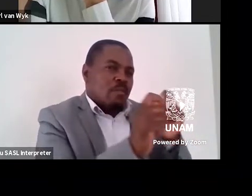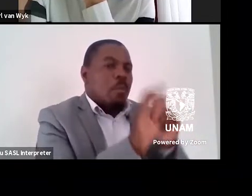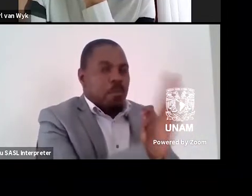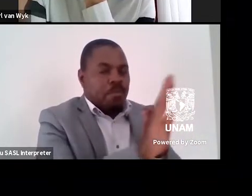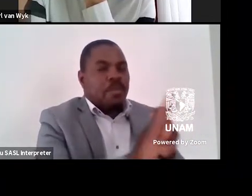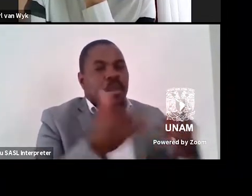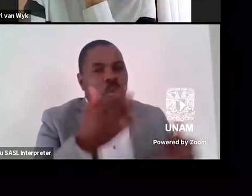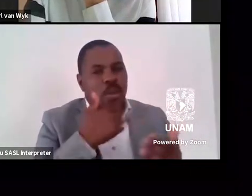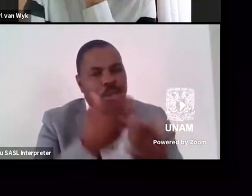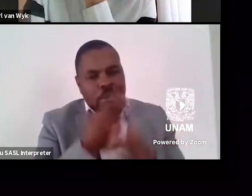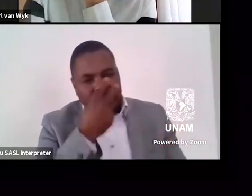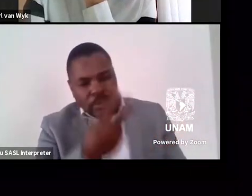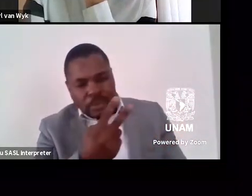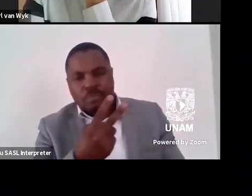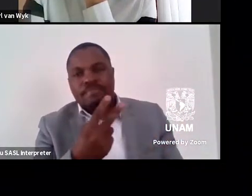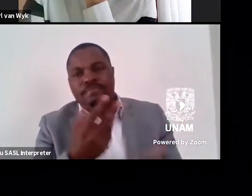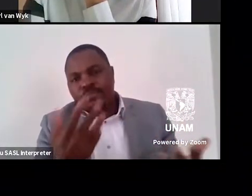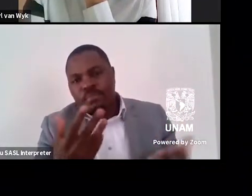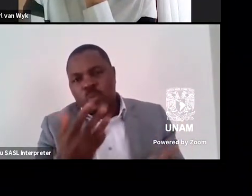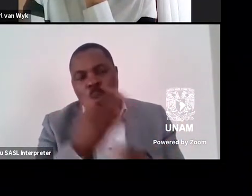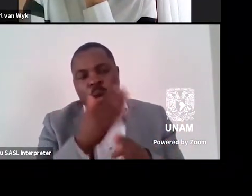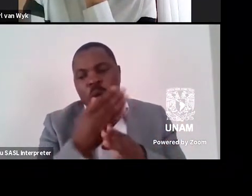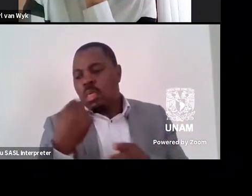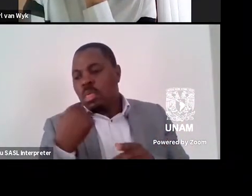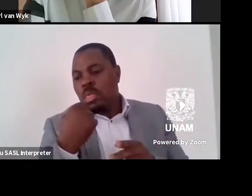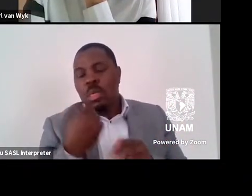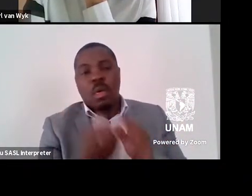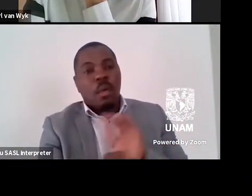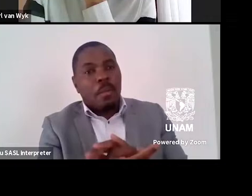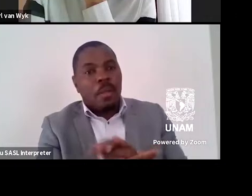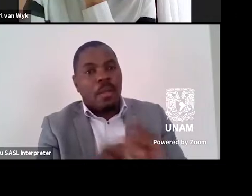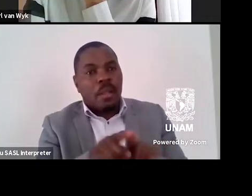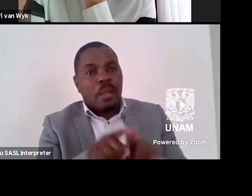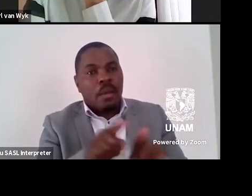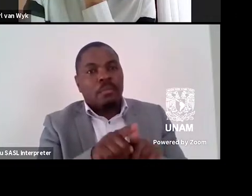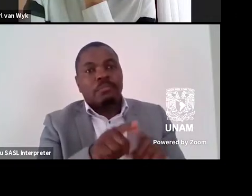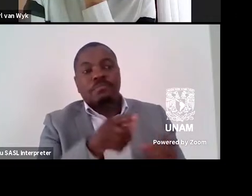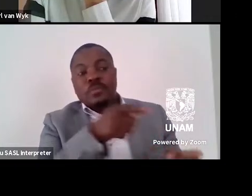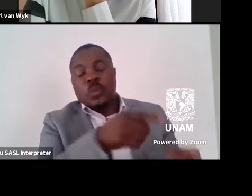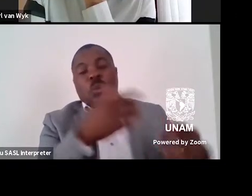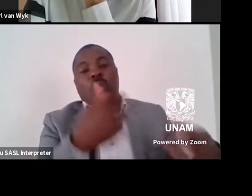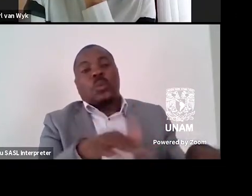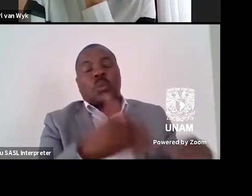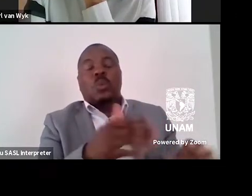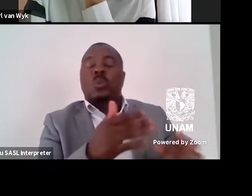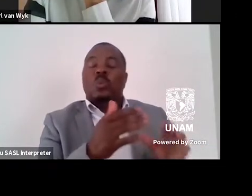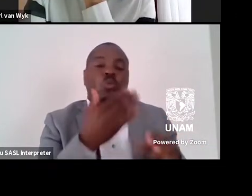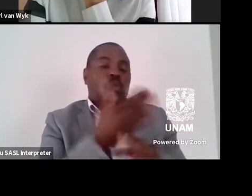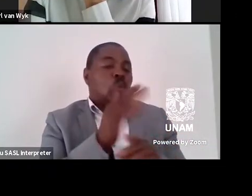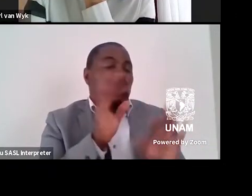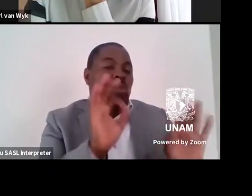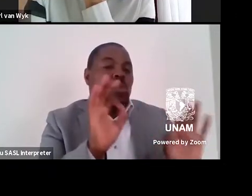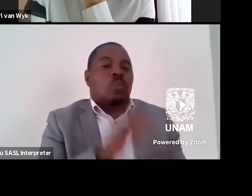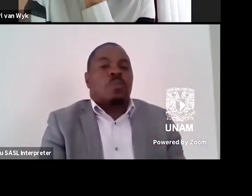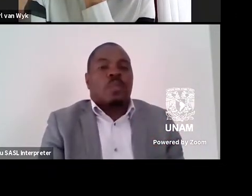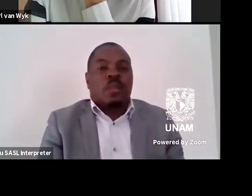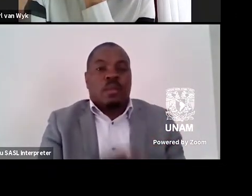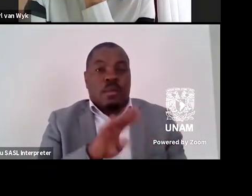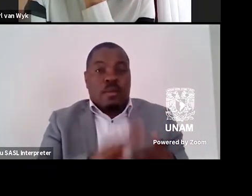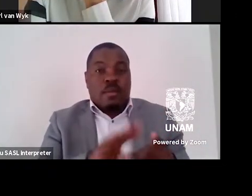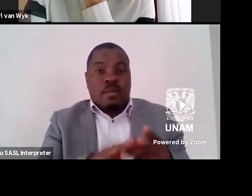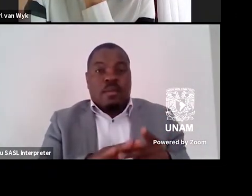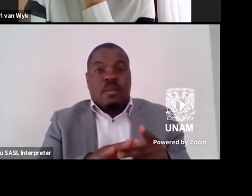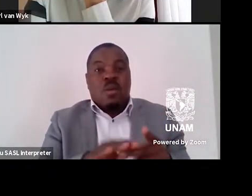see its effects in recent works, but the signs are unequivocal. An example of this is the importance that creative writing